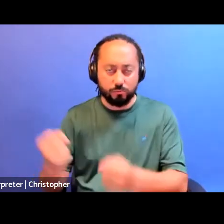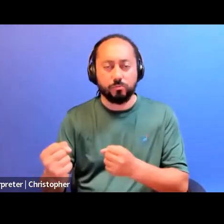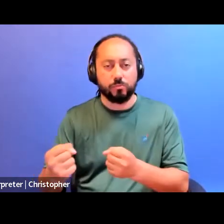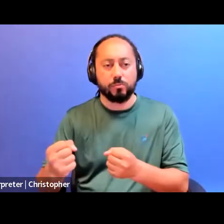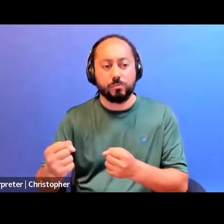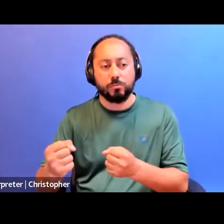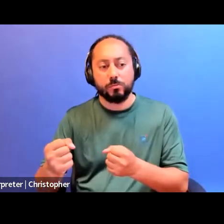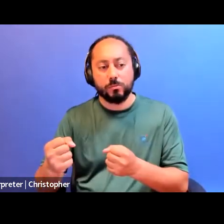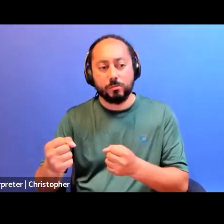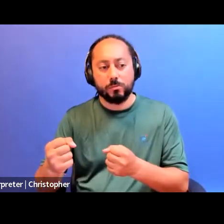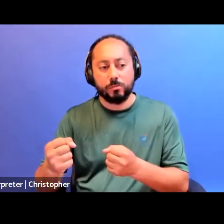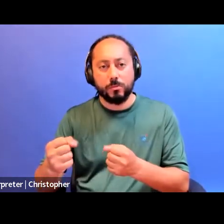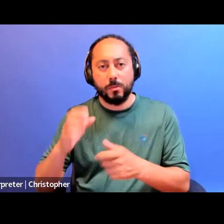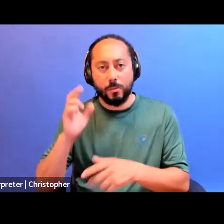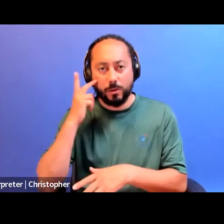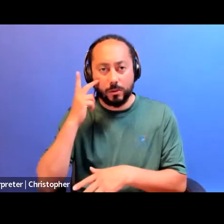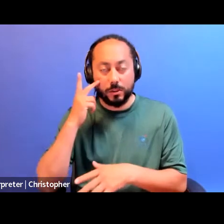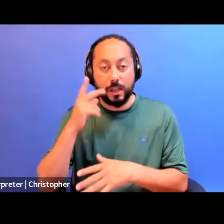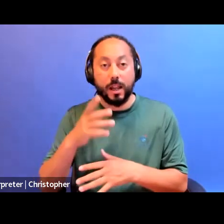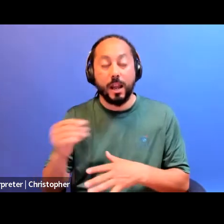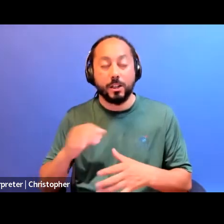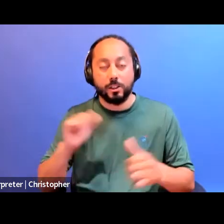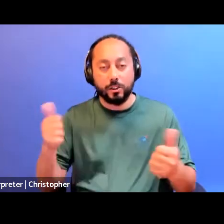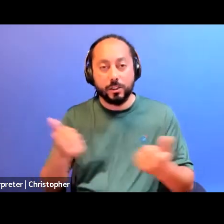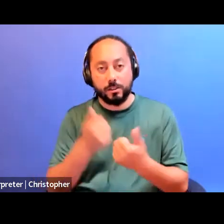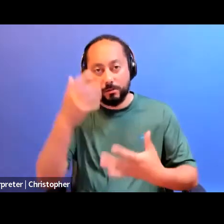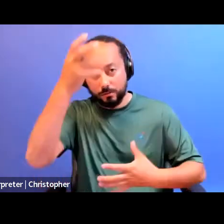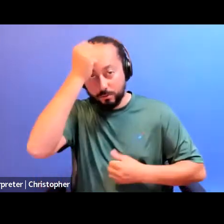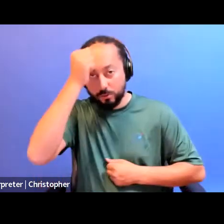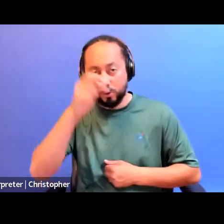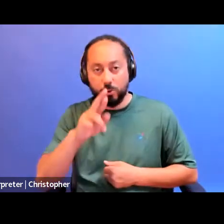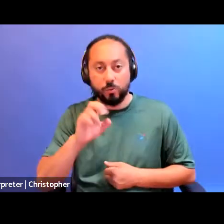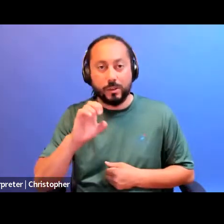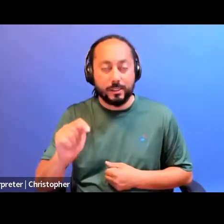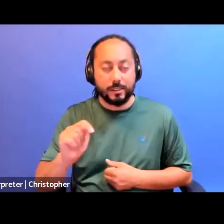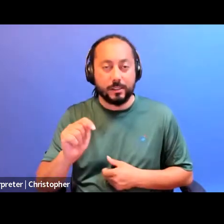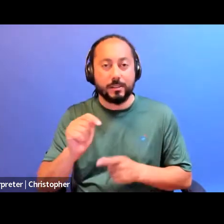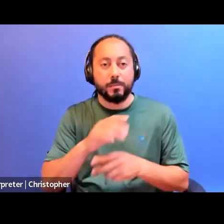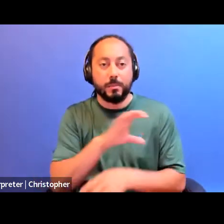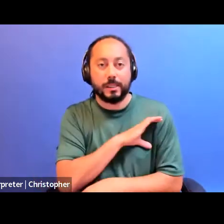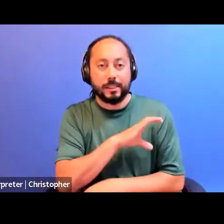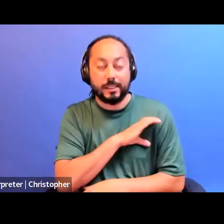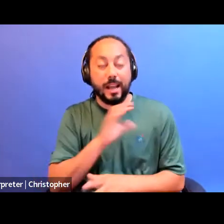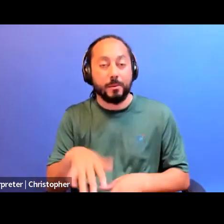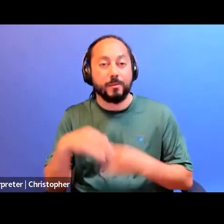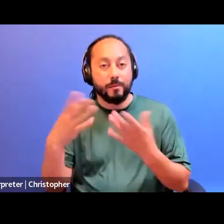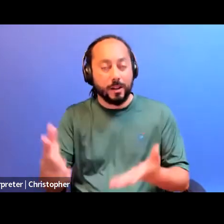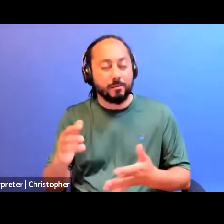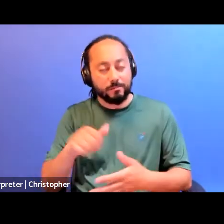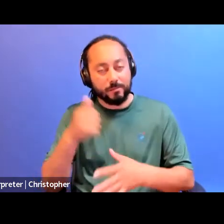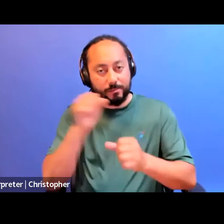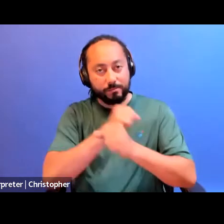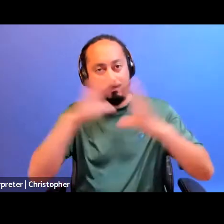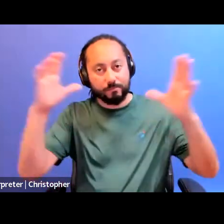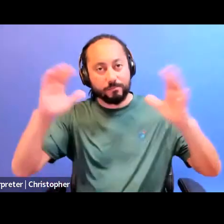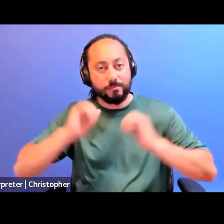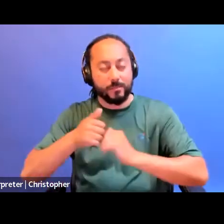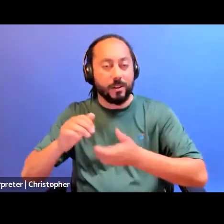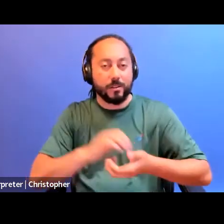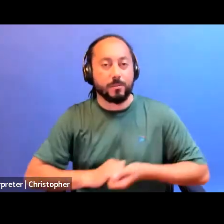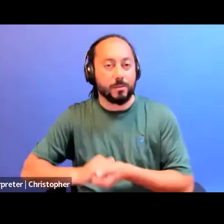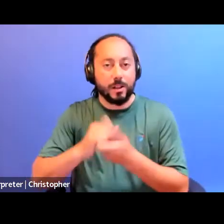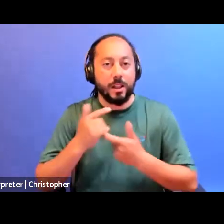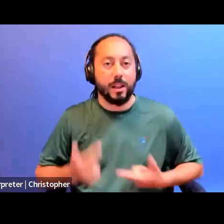colonial racial capitalist policing, and providing alternative visions of collective life. In